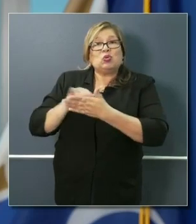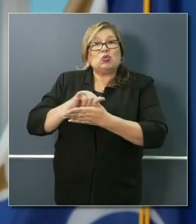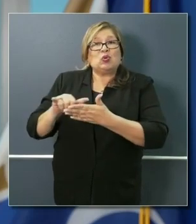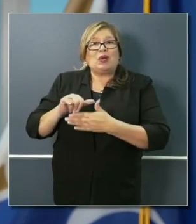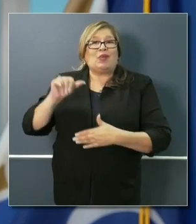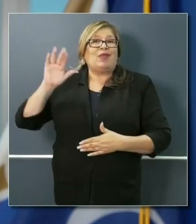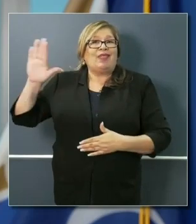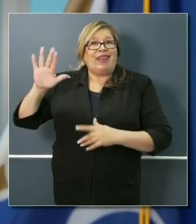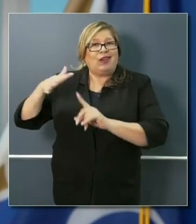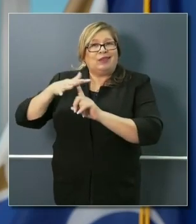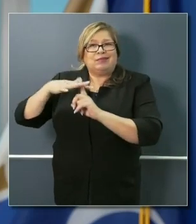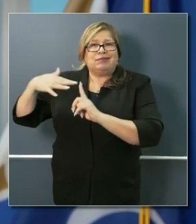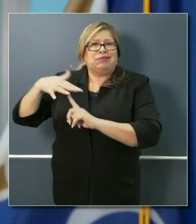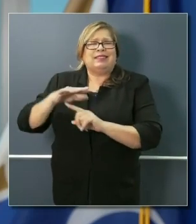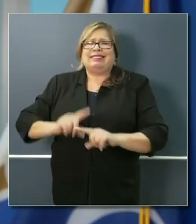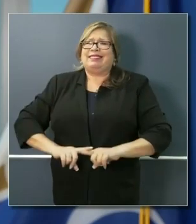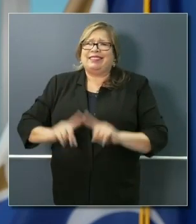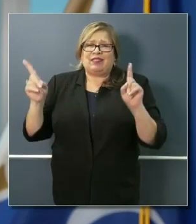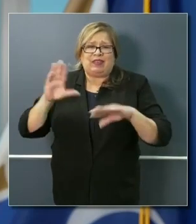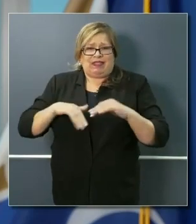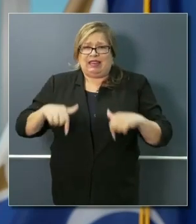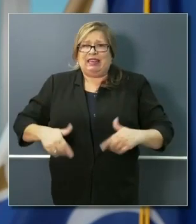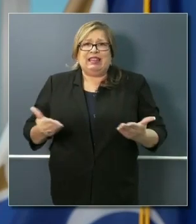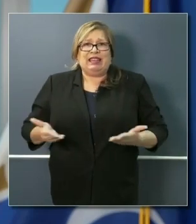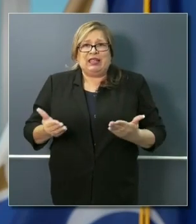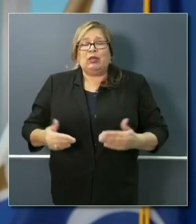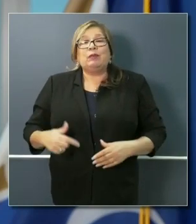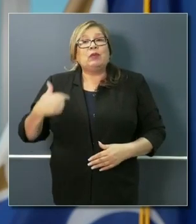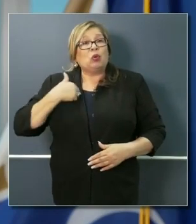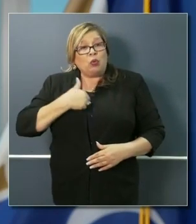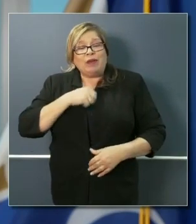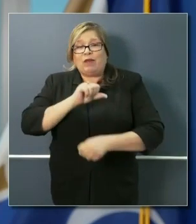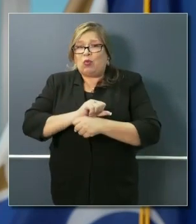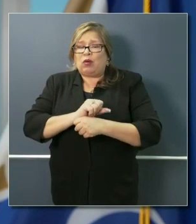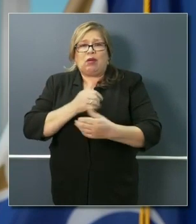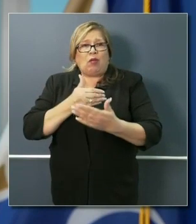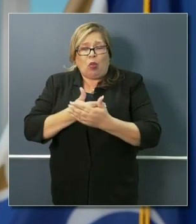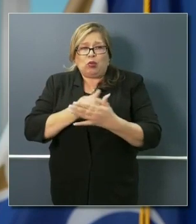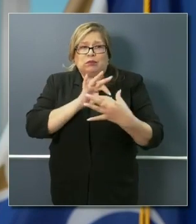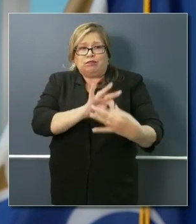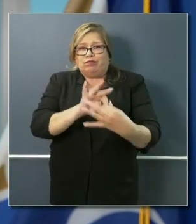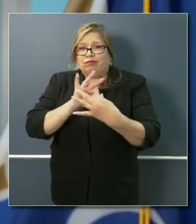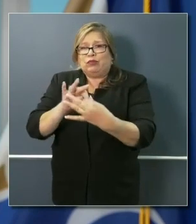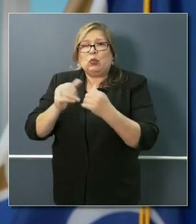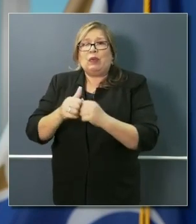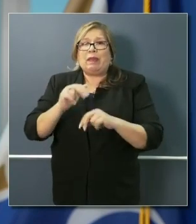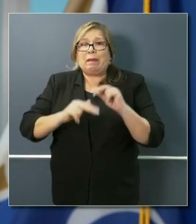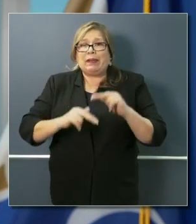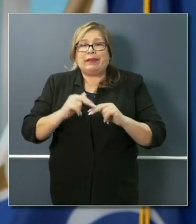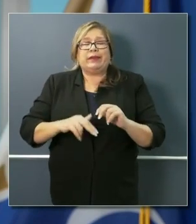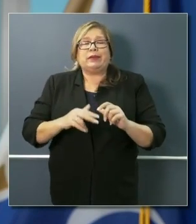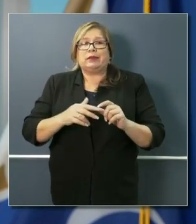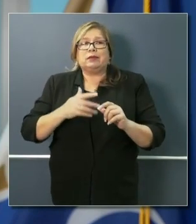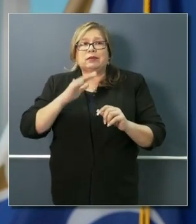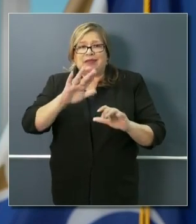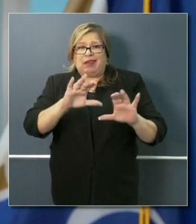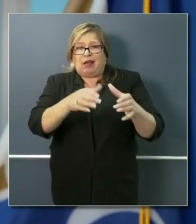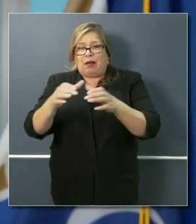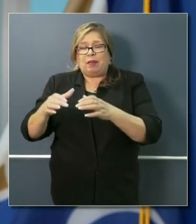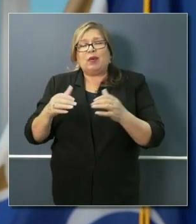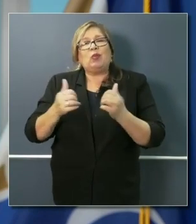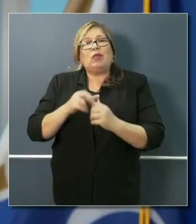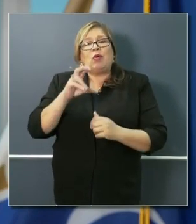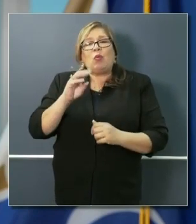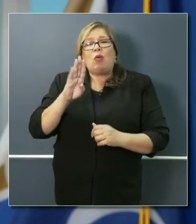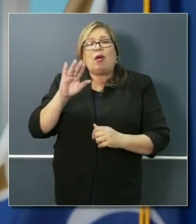in the state of California. We've been working very closely with the building construction trades, specifically long conversations with Robbie